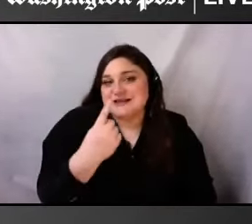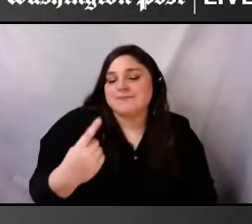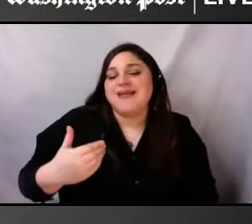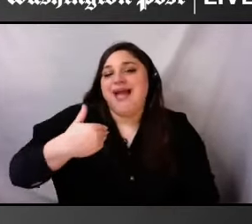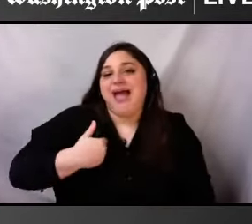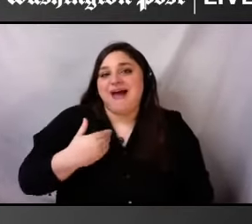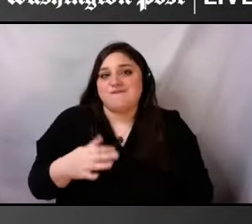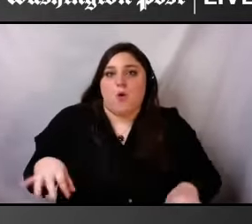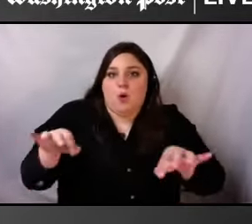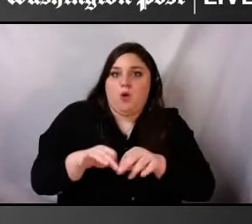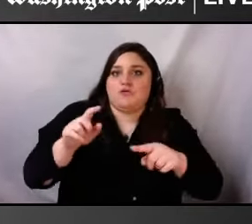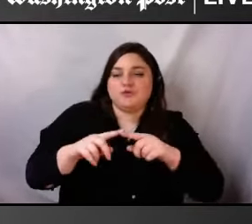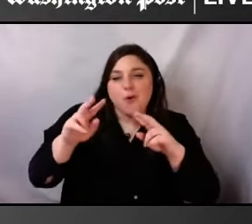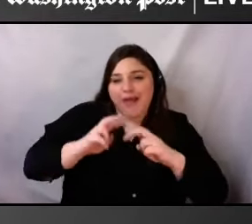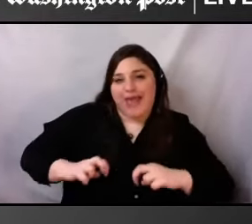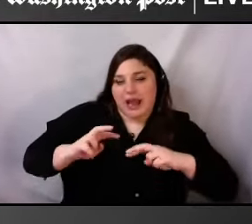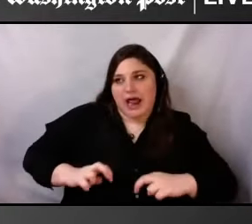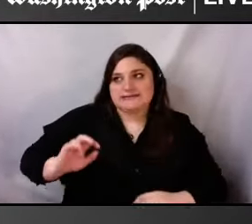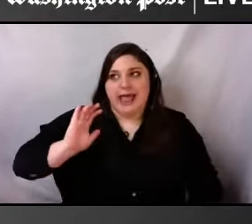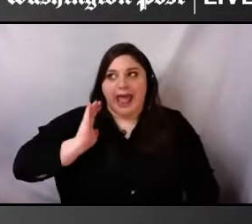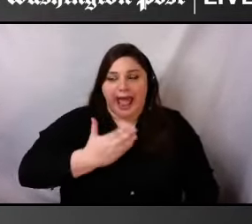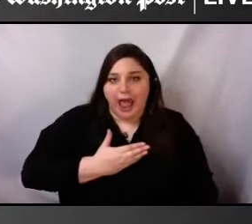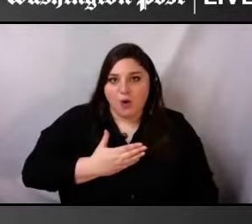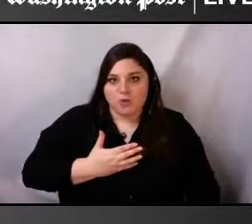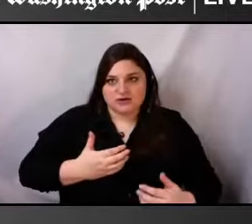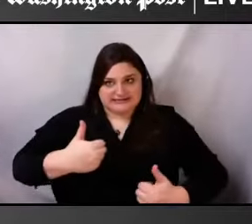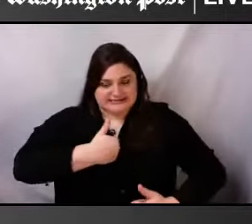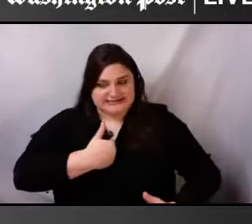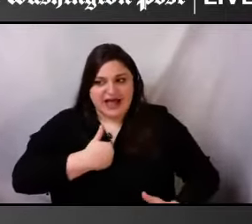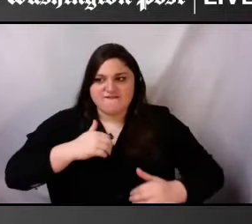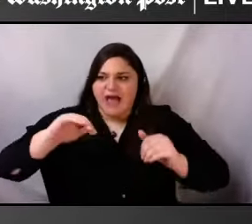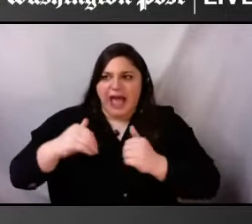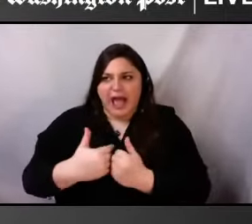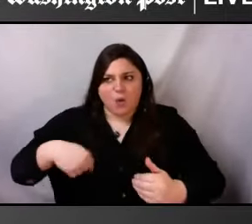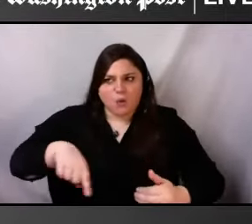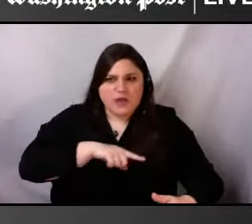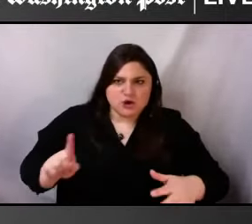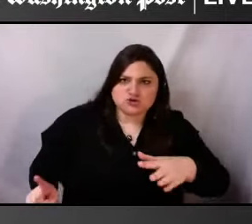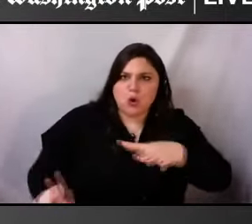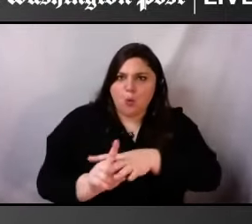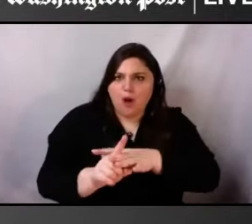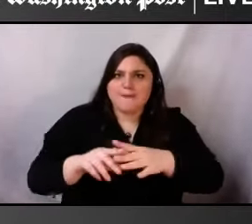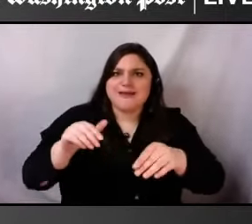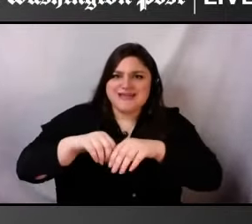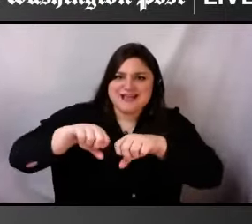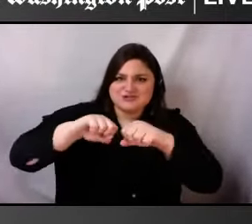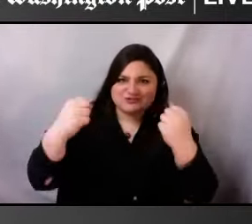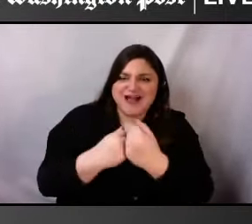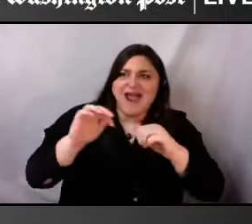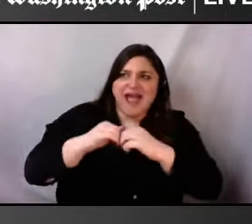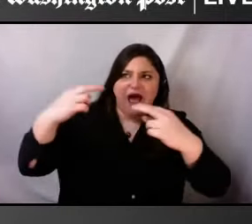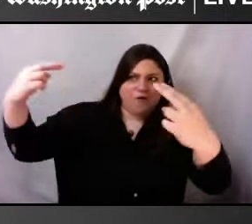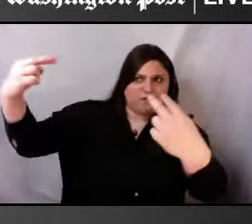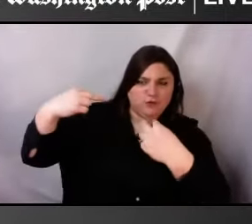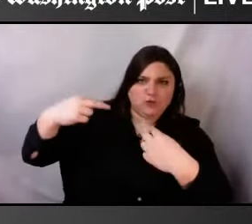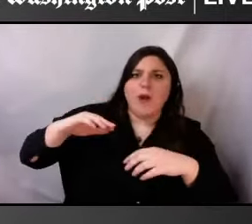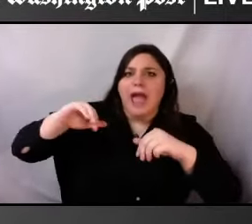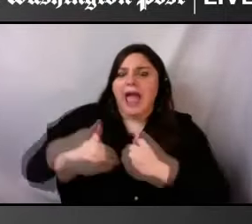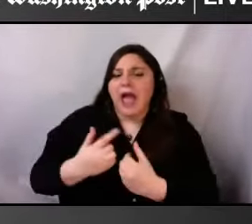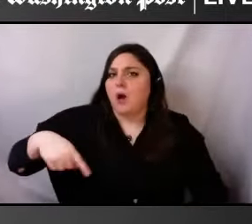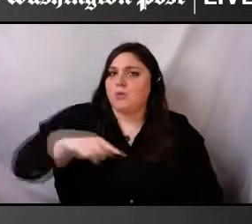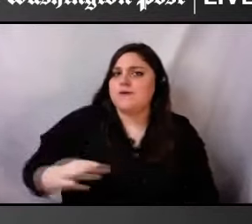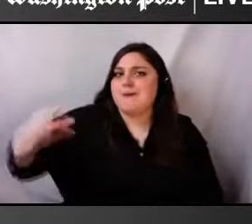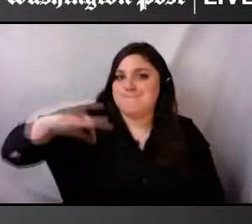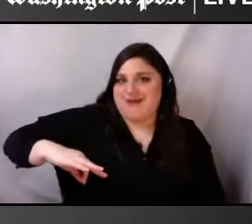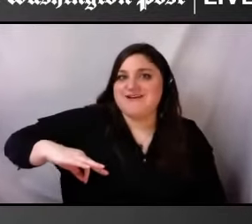show up in society, how you are benefited from society being as it is, and how people around